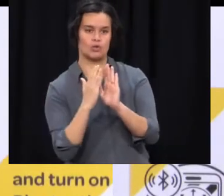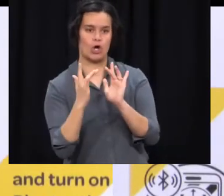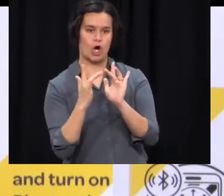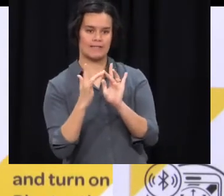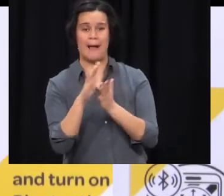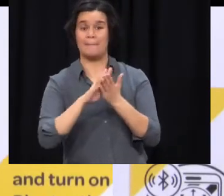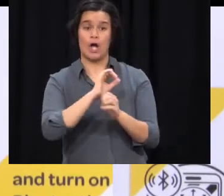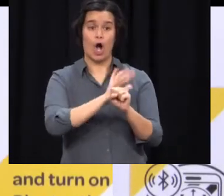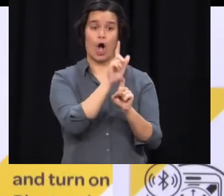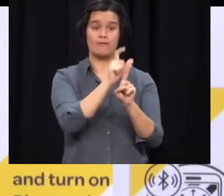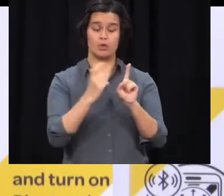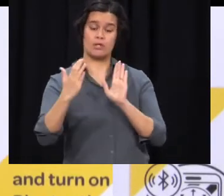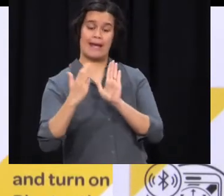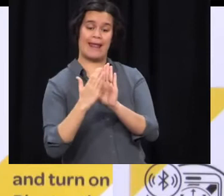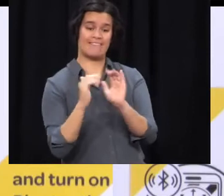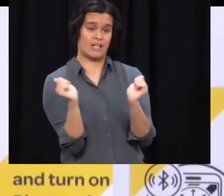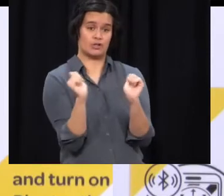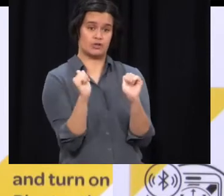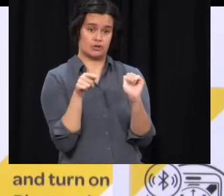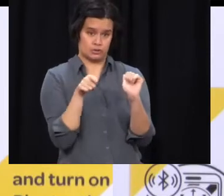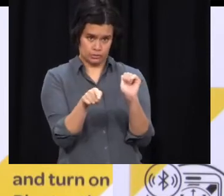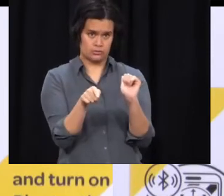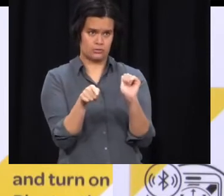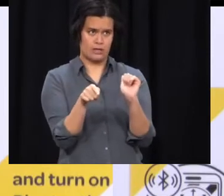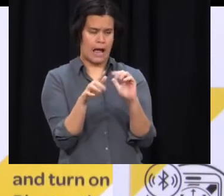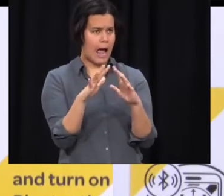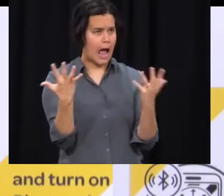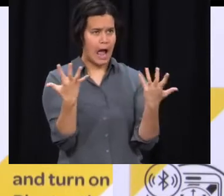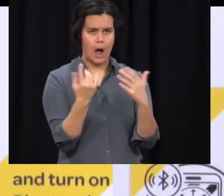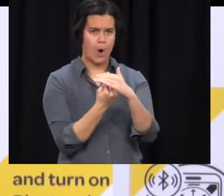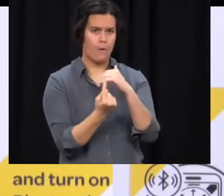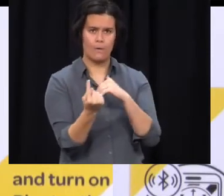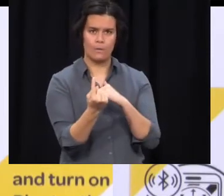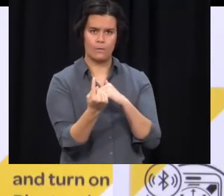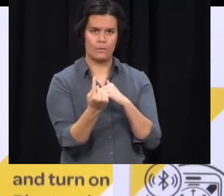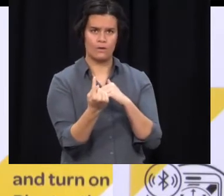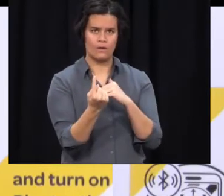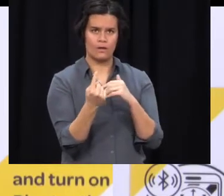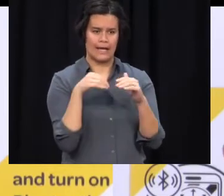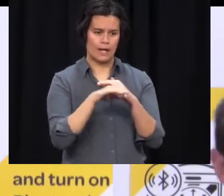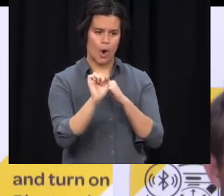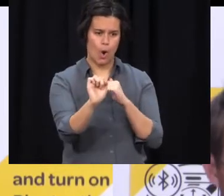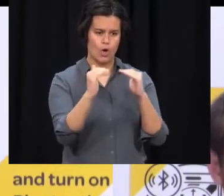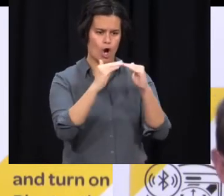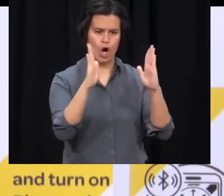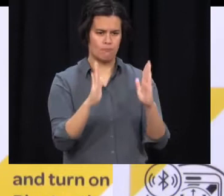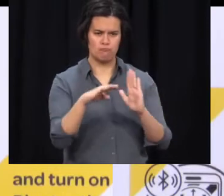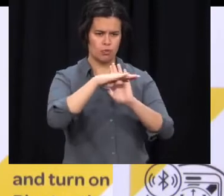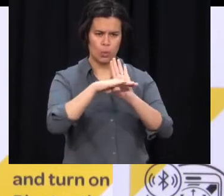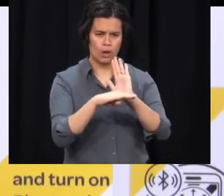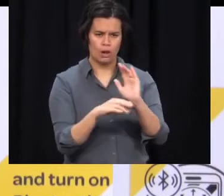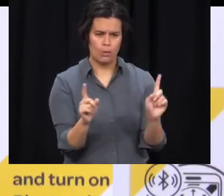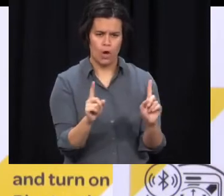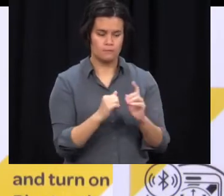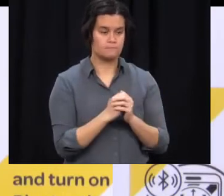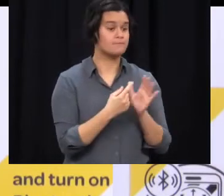-isolating should self-isolate within their bubble. In other words, not put other people in their household at potential